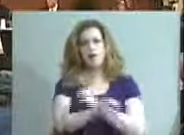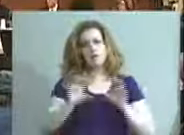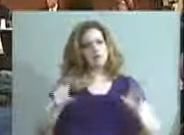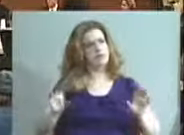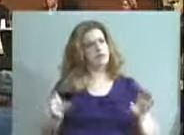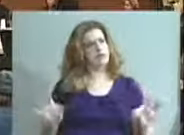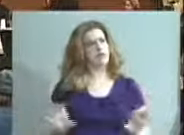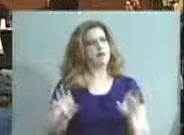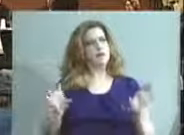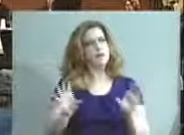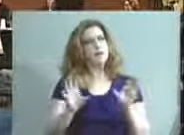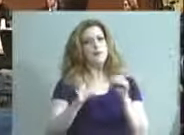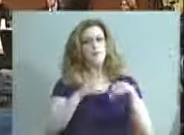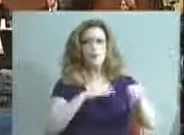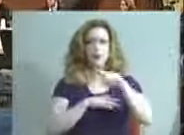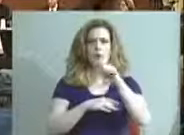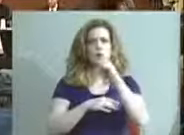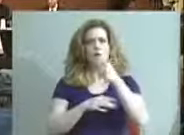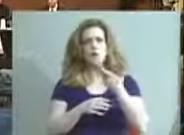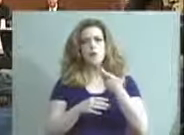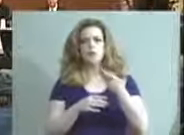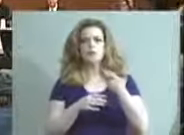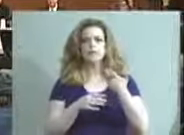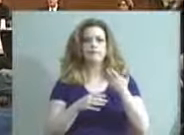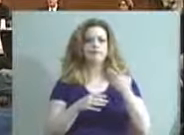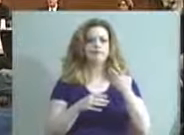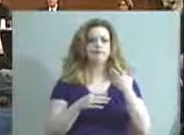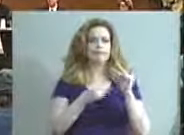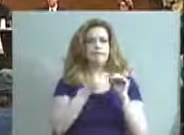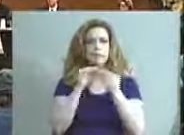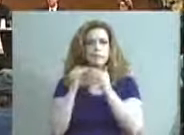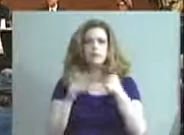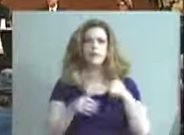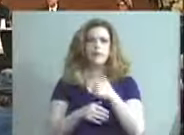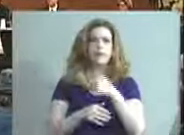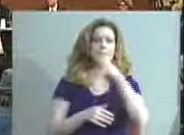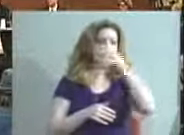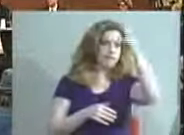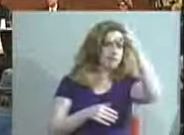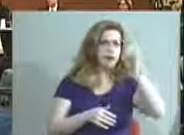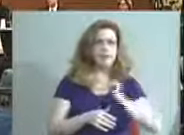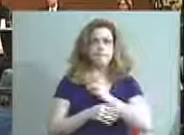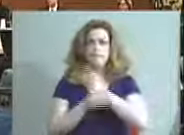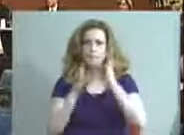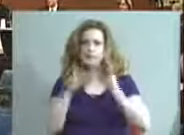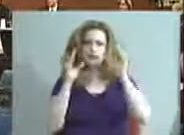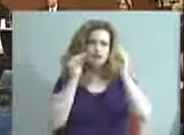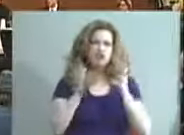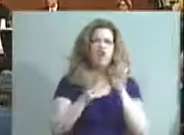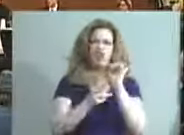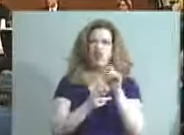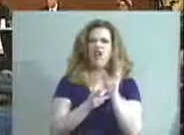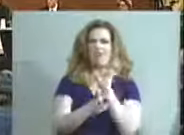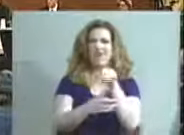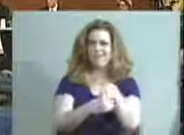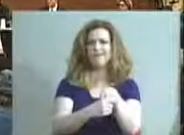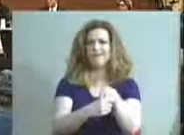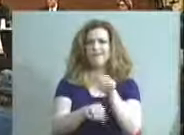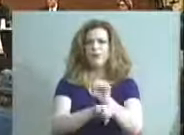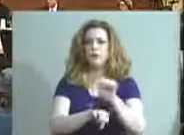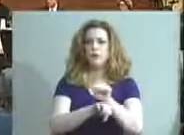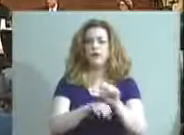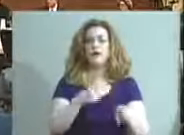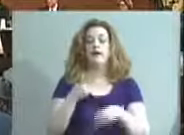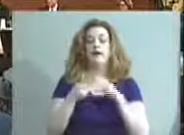community members parents our teachers and our administrators were giving to that really important work the second work